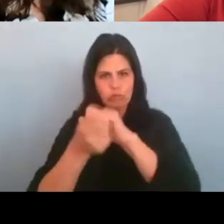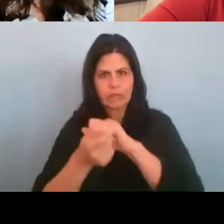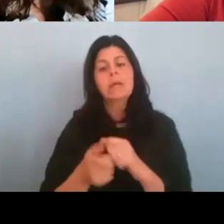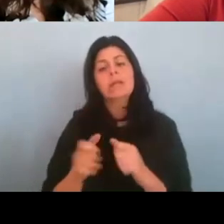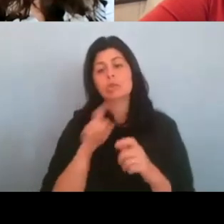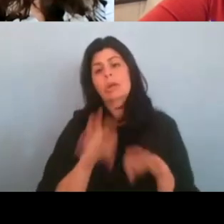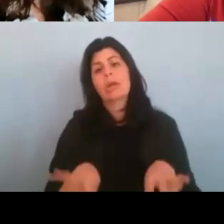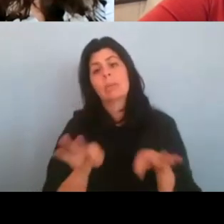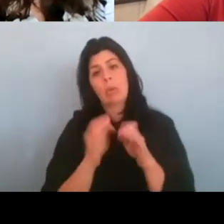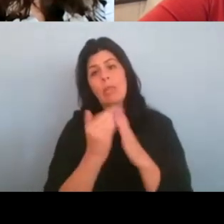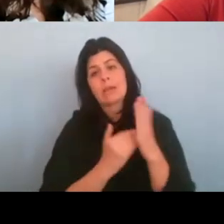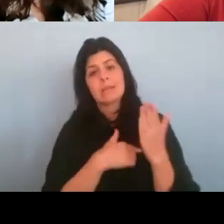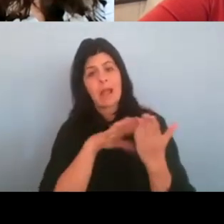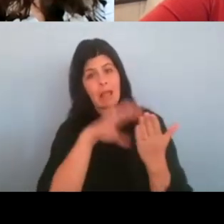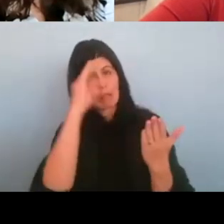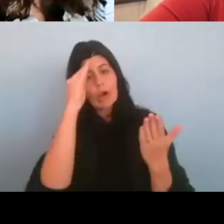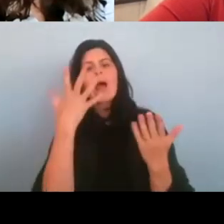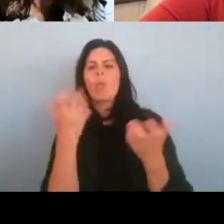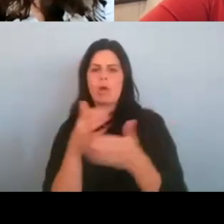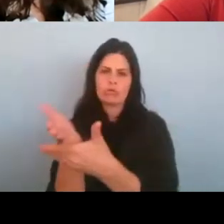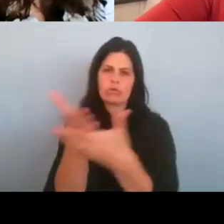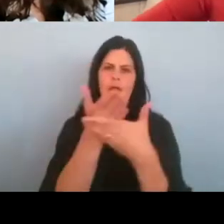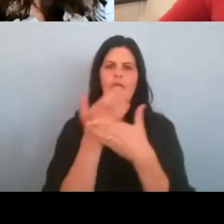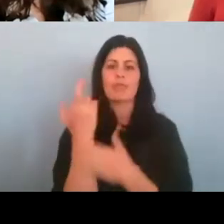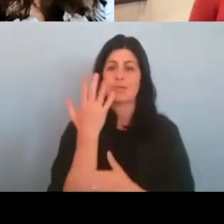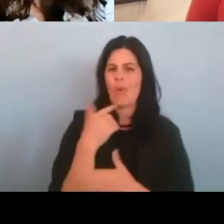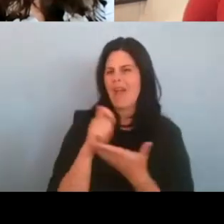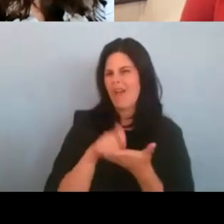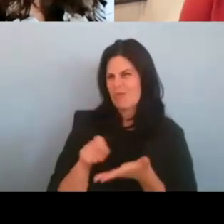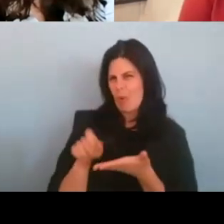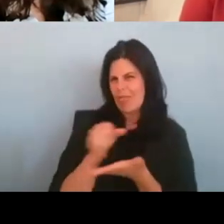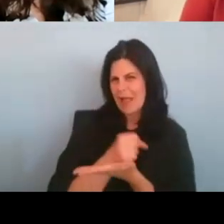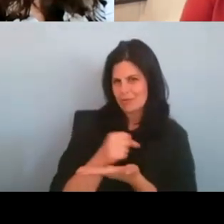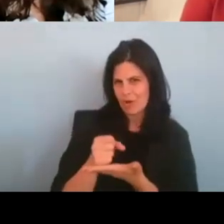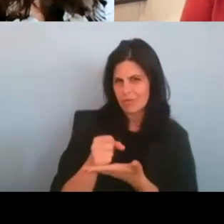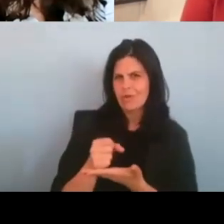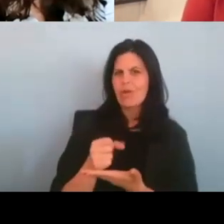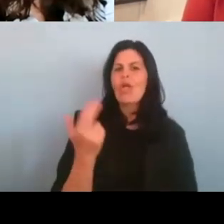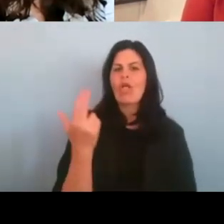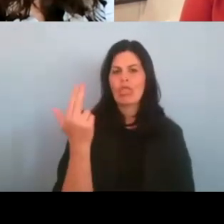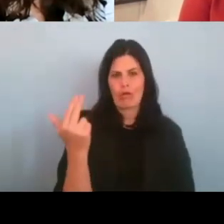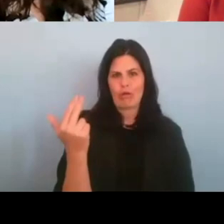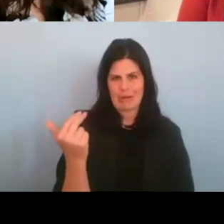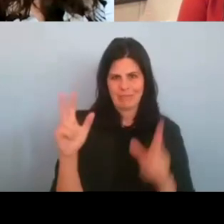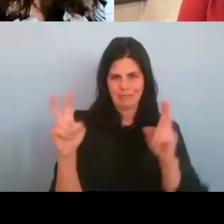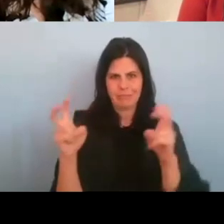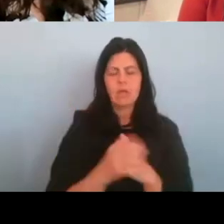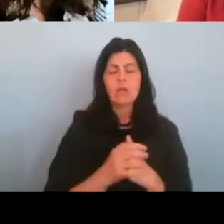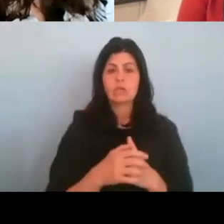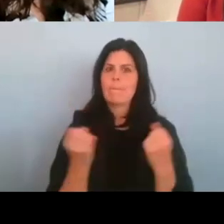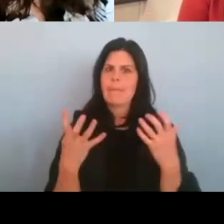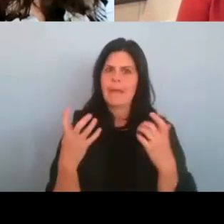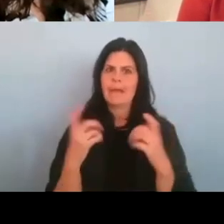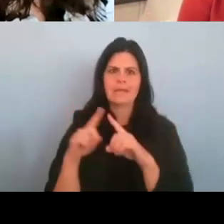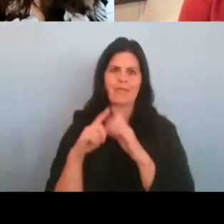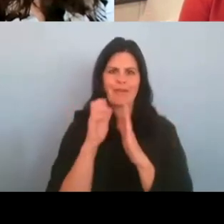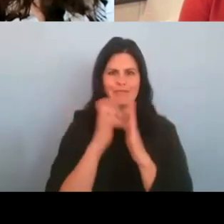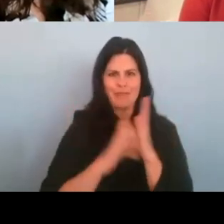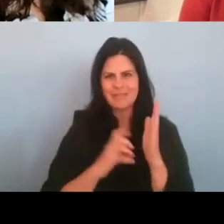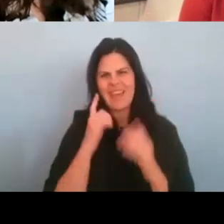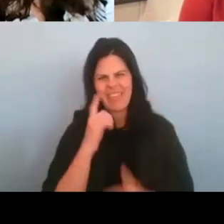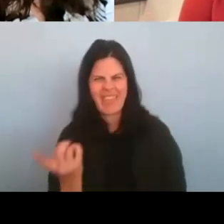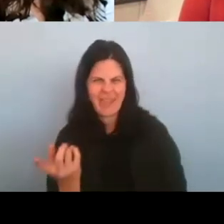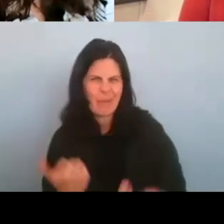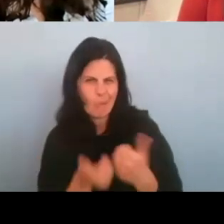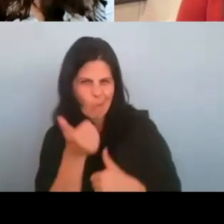decided to write 13. Uh, 13 script went through many drafts as I would argue most screenplays